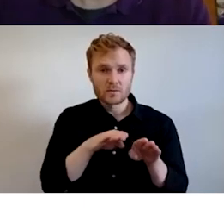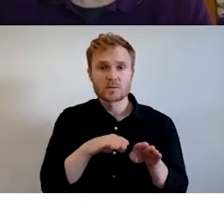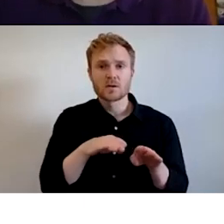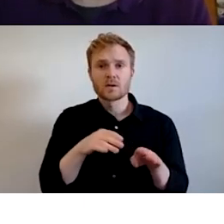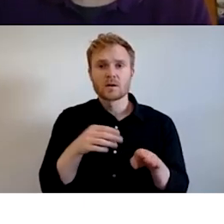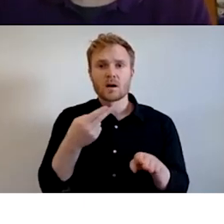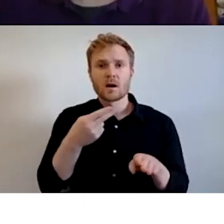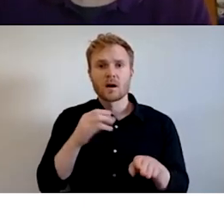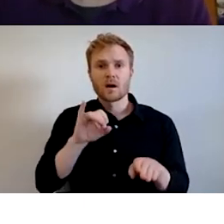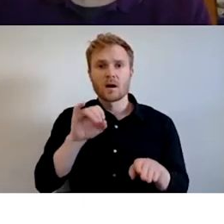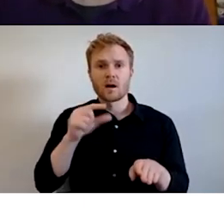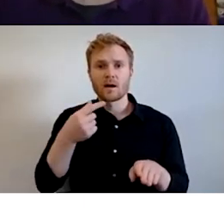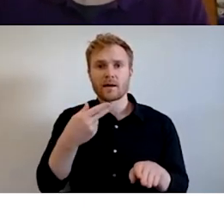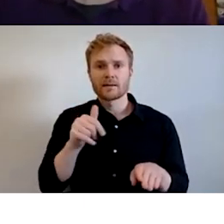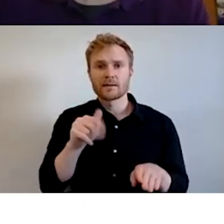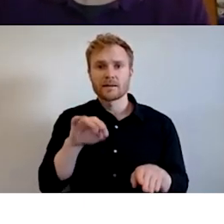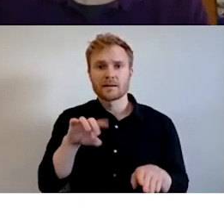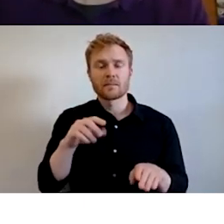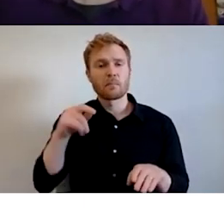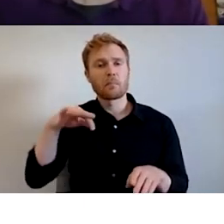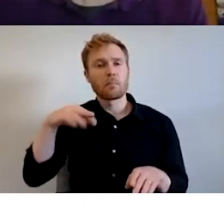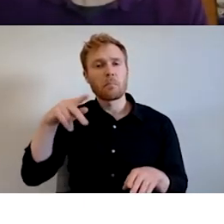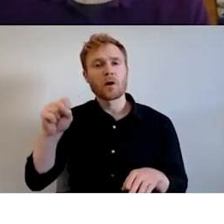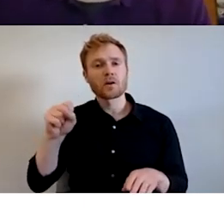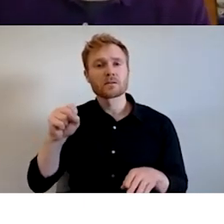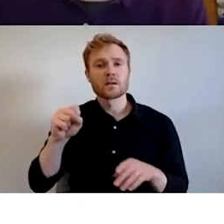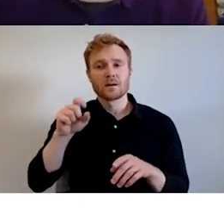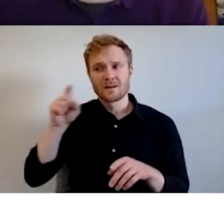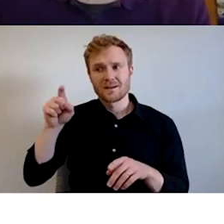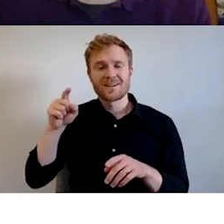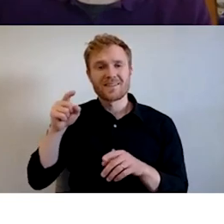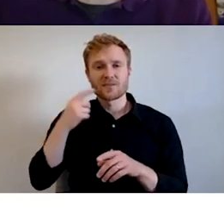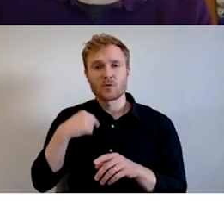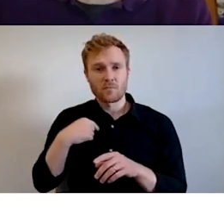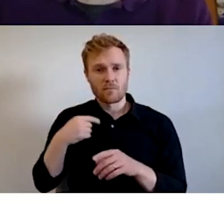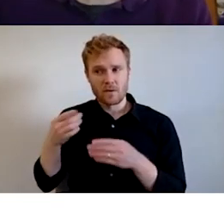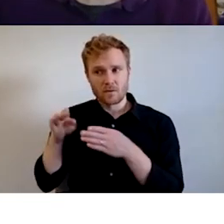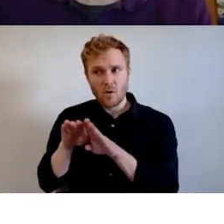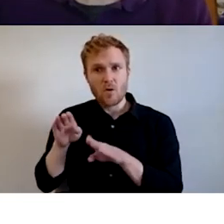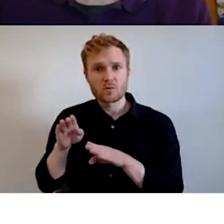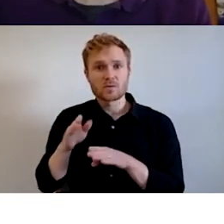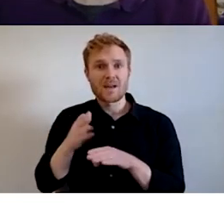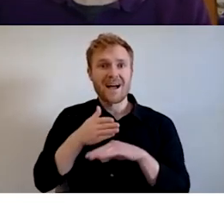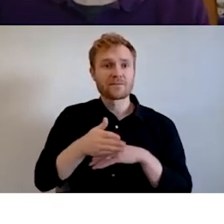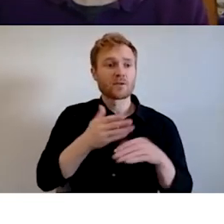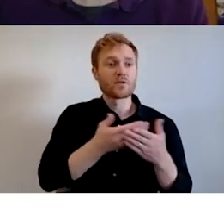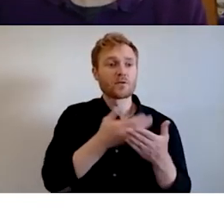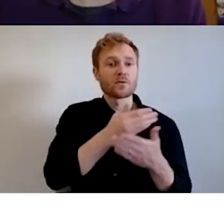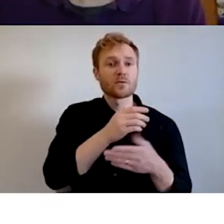disturbing. We've been told that the range would be closed when the new center is open. Chris, do you want to talk about kind of scope development in that sense?